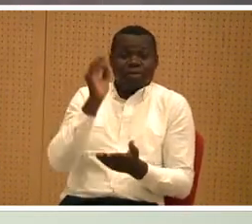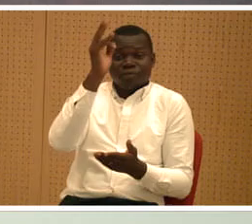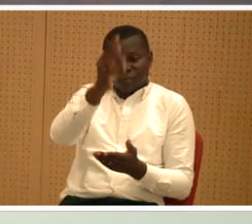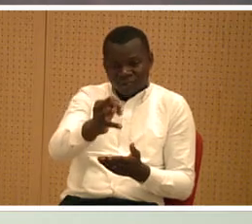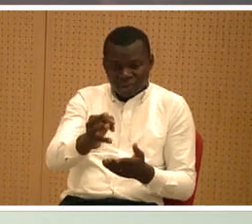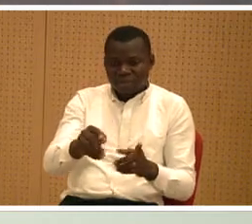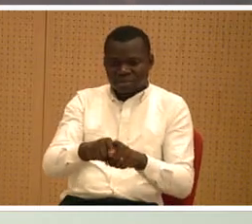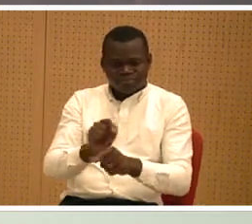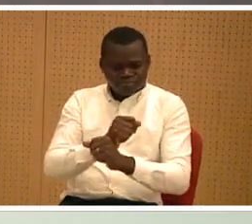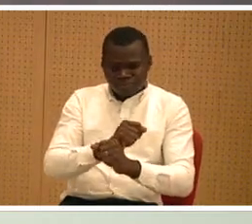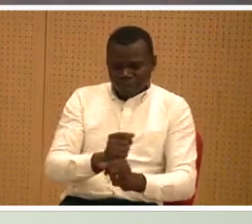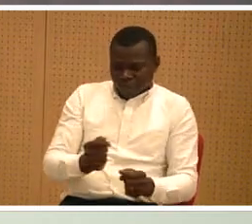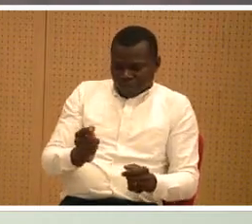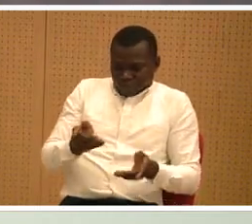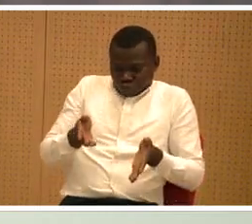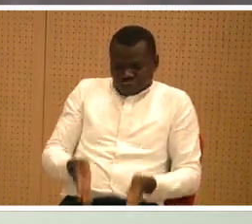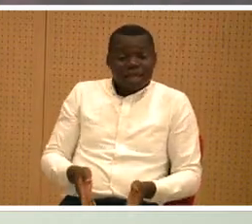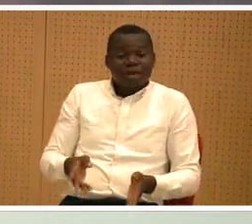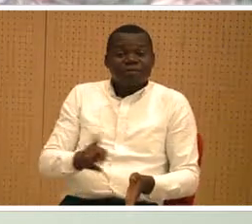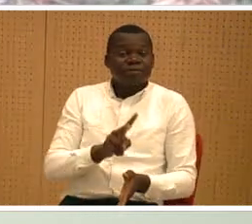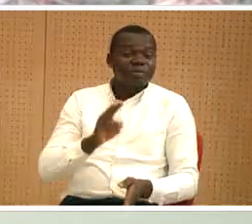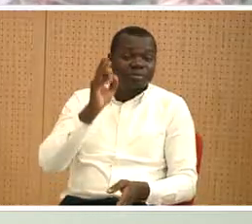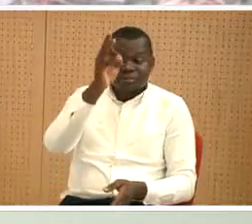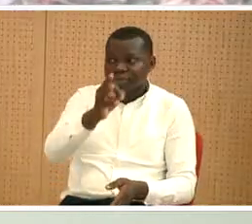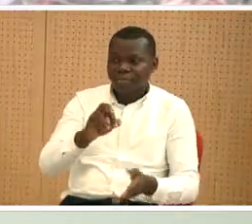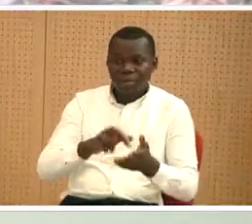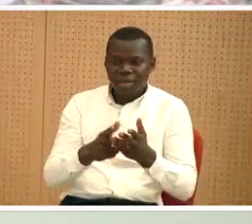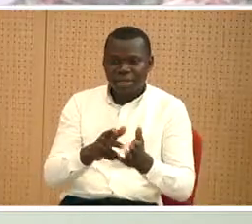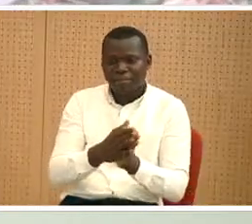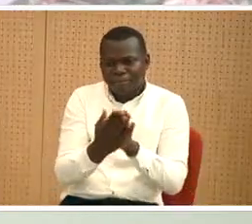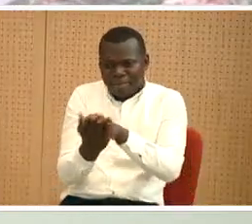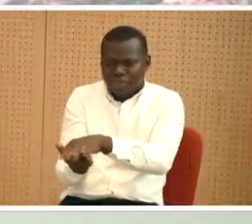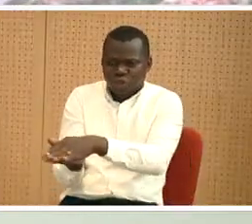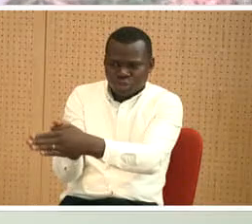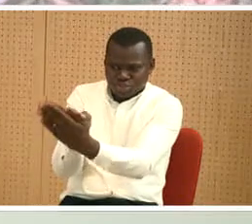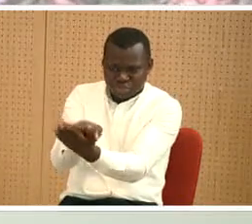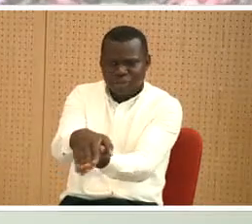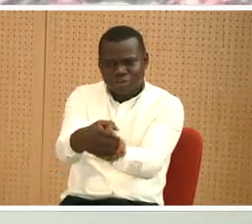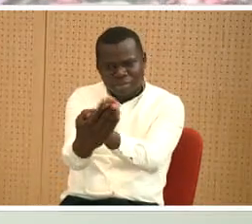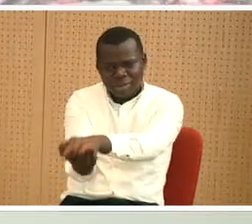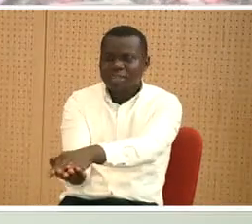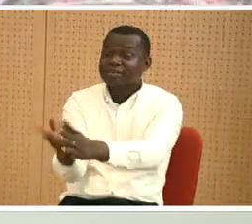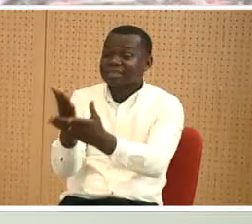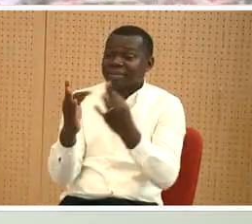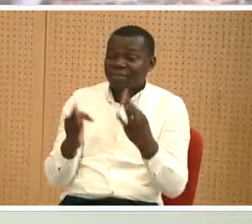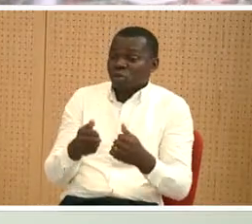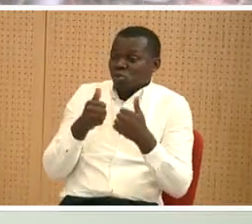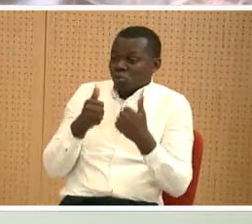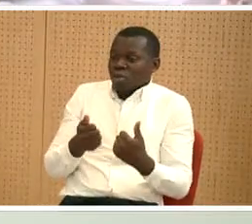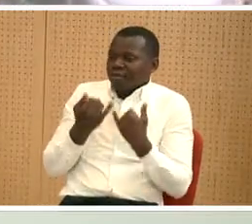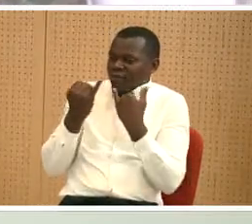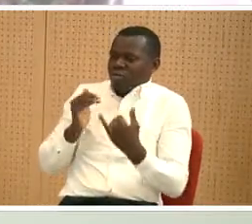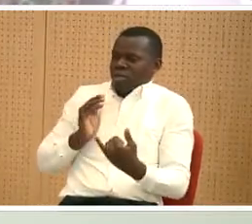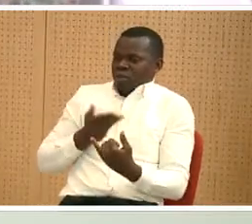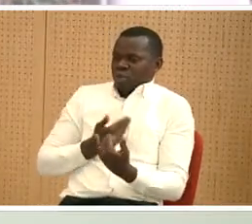and securing the present as a precinct to proudly pass on the button of doing better and tell our children that yes